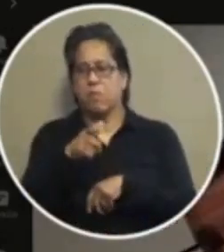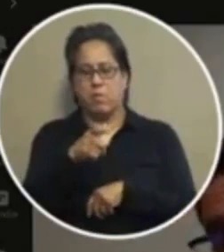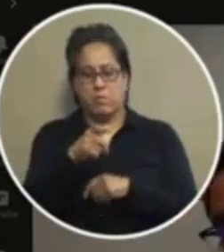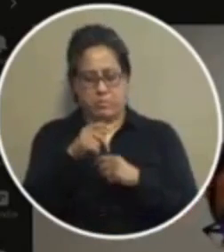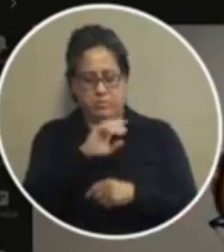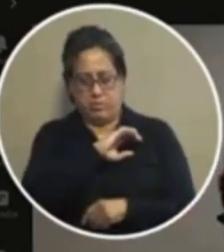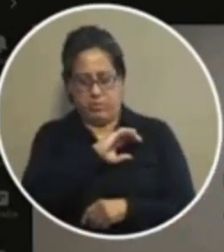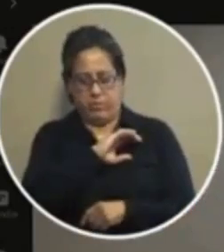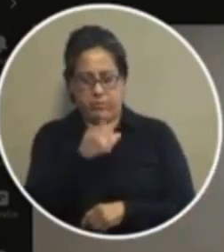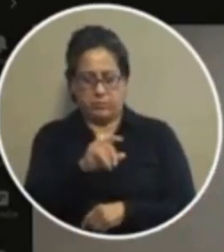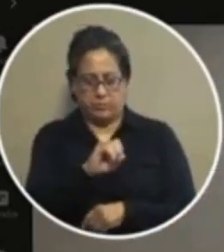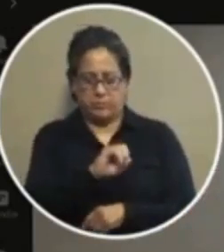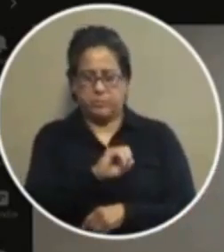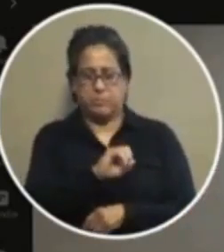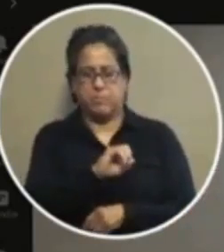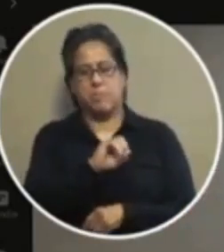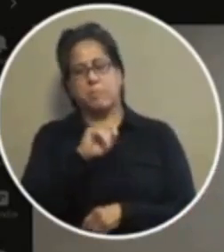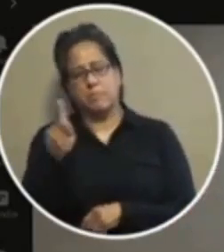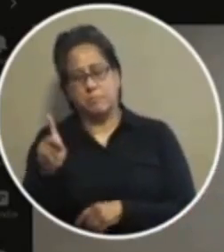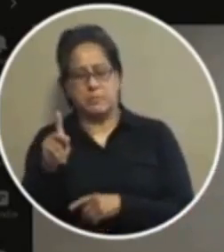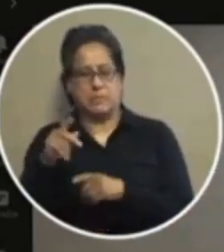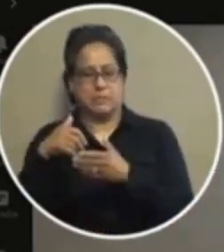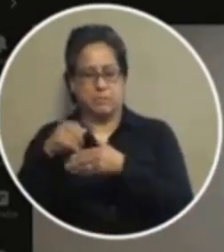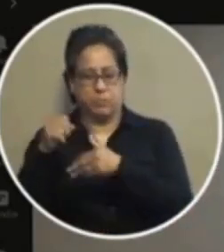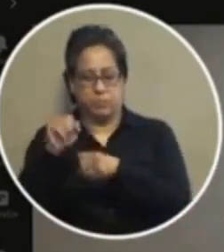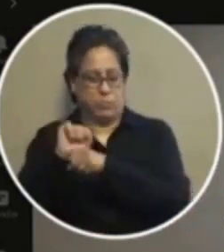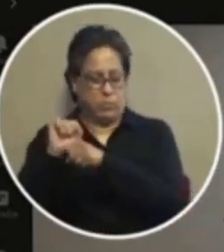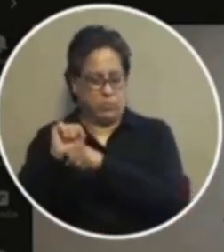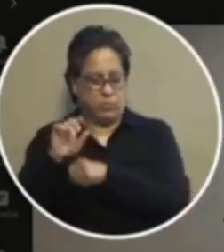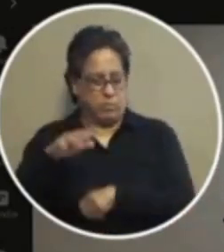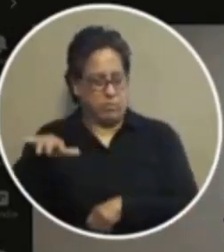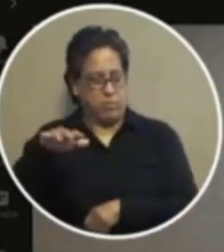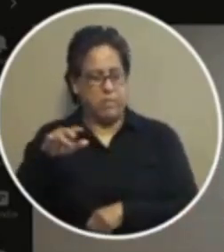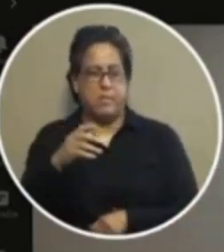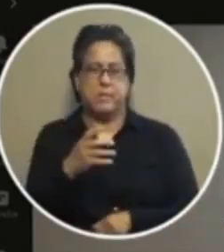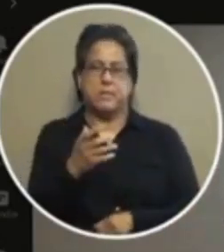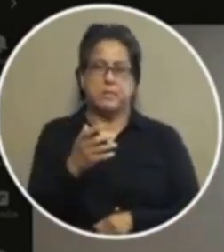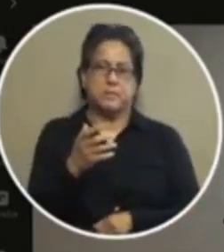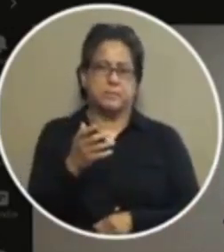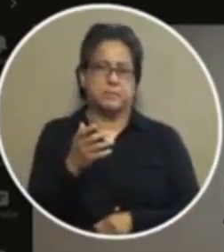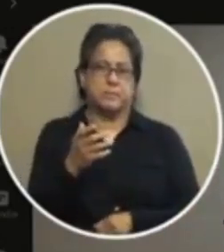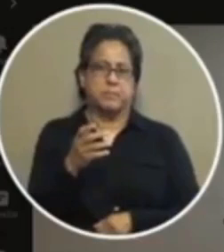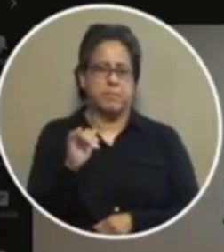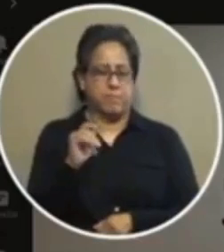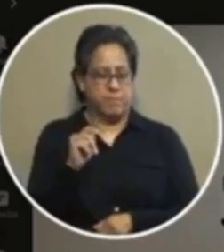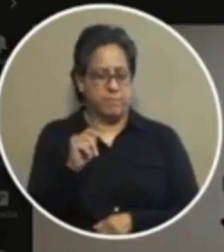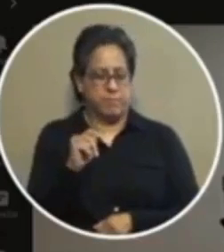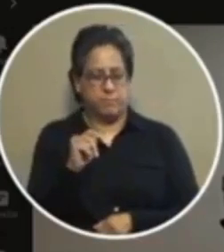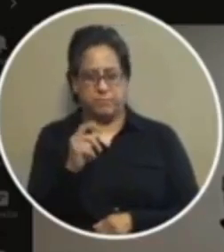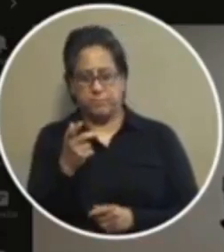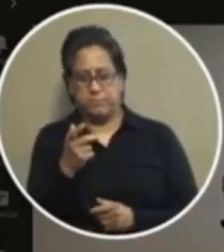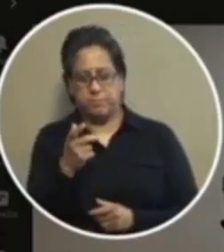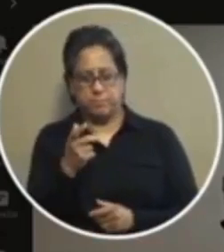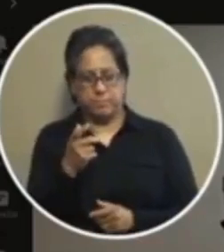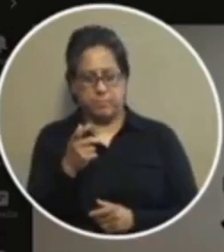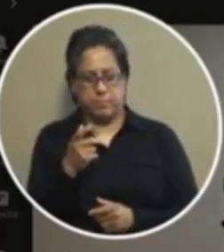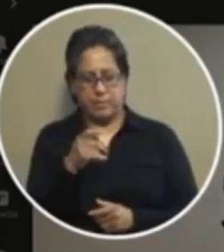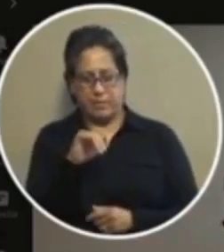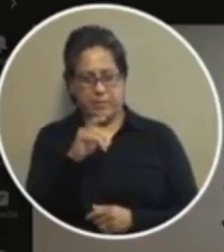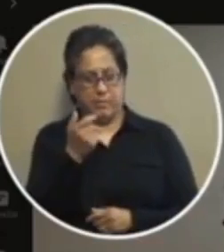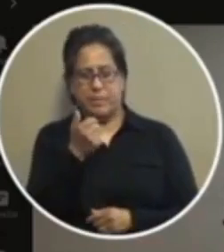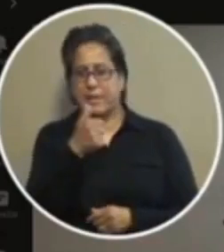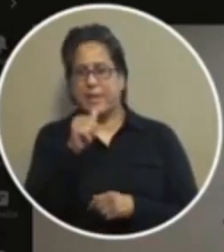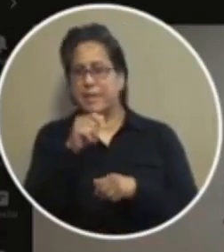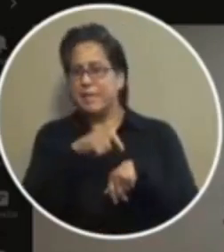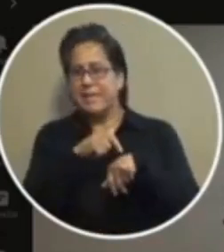on the on uh on the in the field um can you tell me if there is